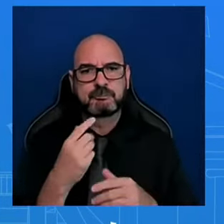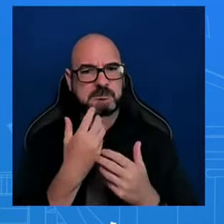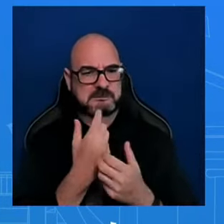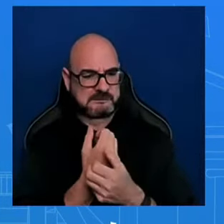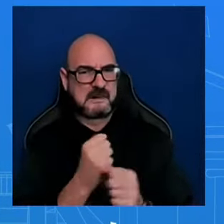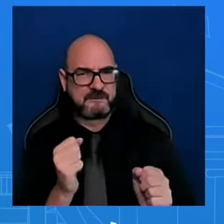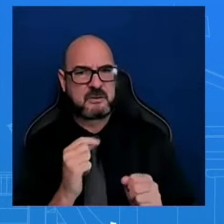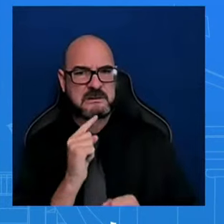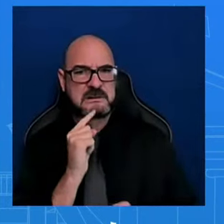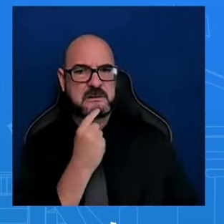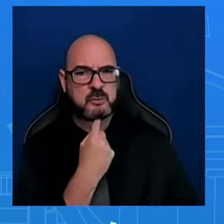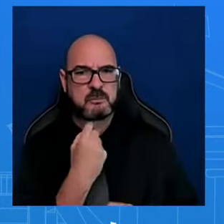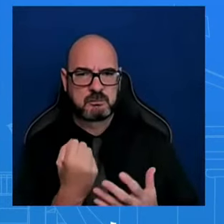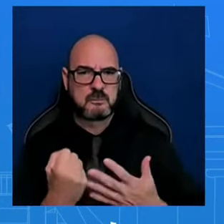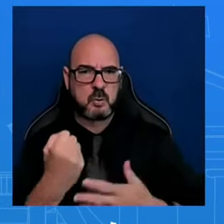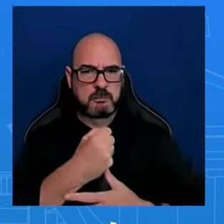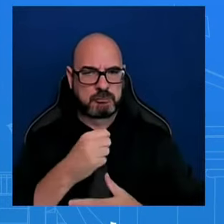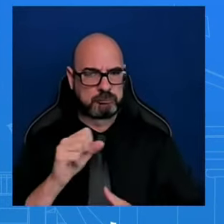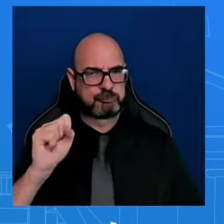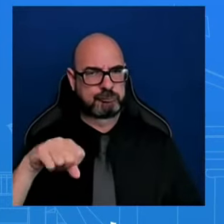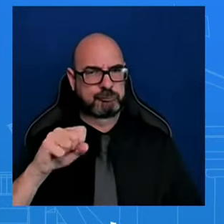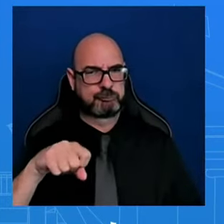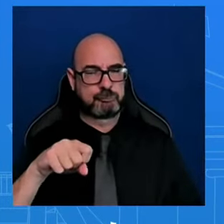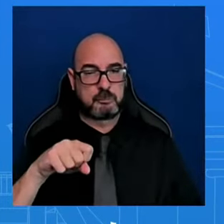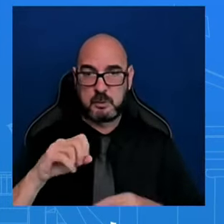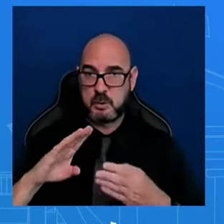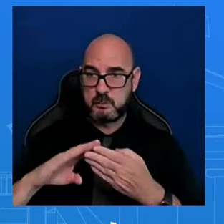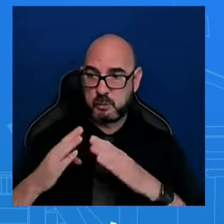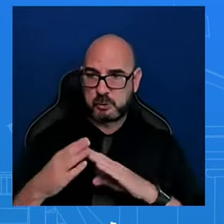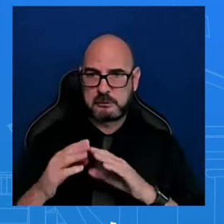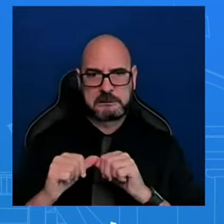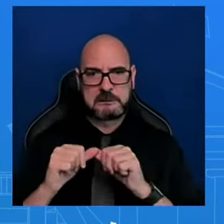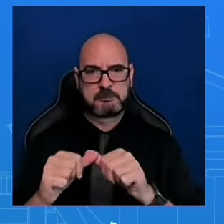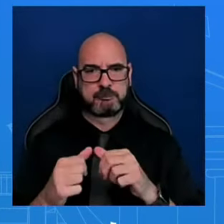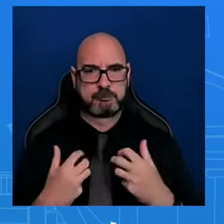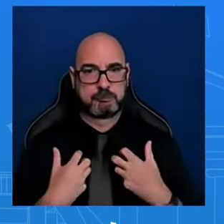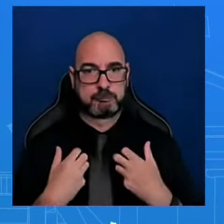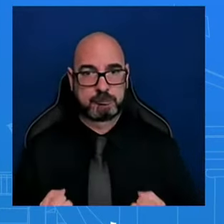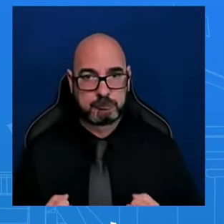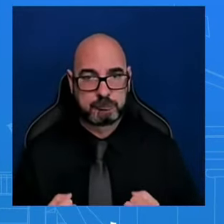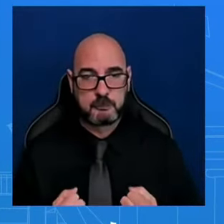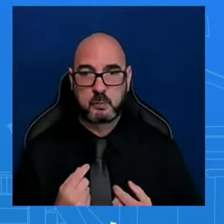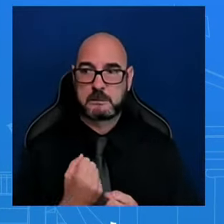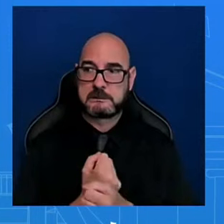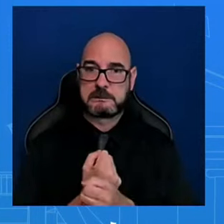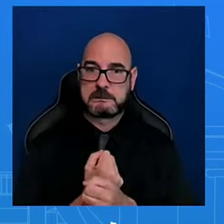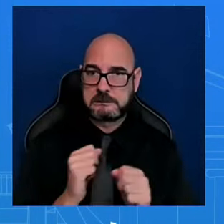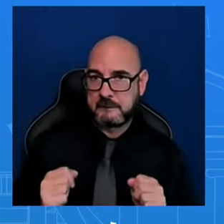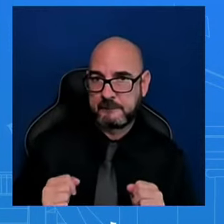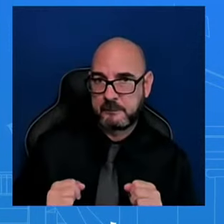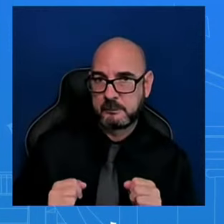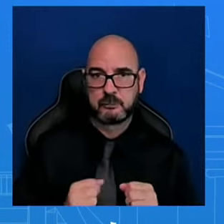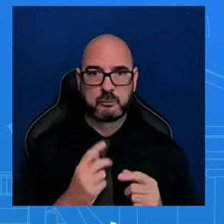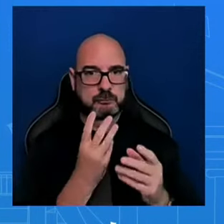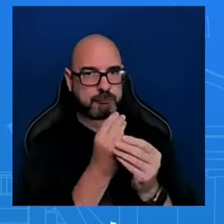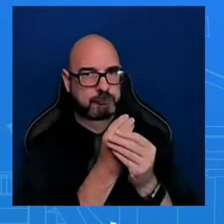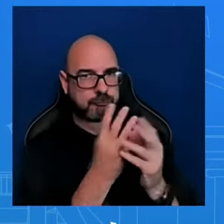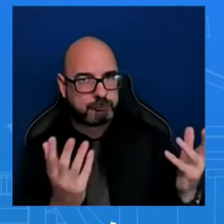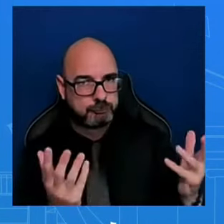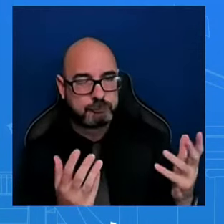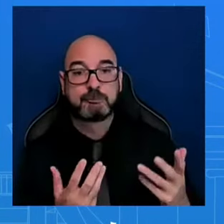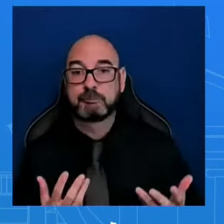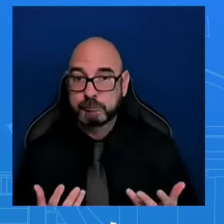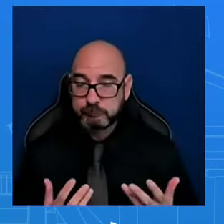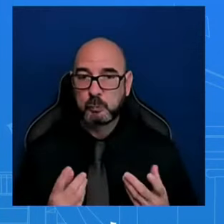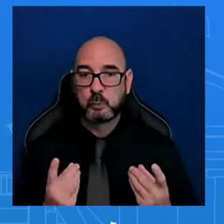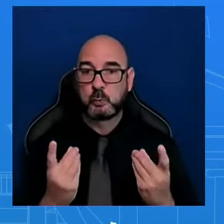keep communities healthy, safe, and informed. What we were able to do is the White House immediately, the White House stood up a response team with